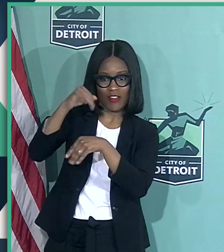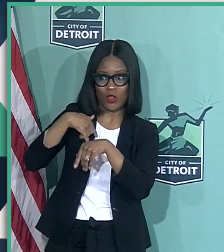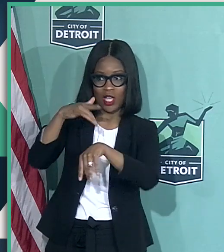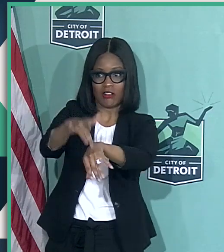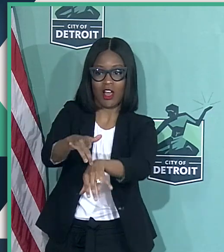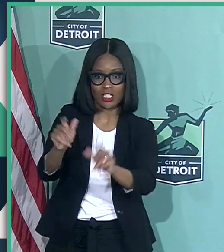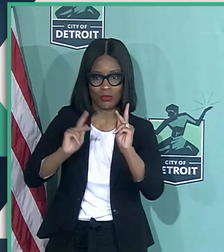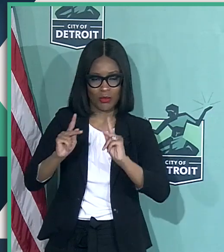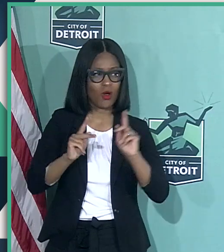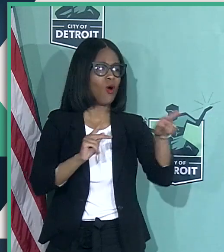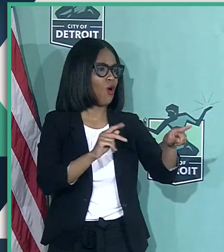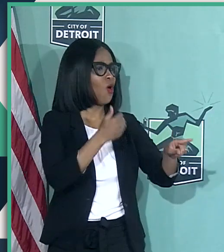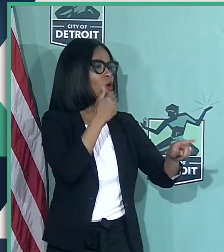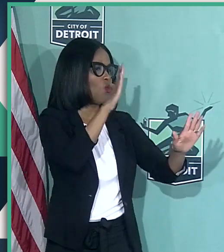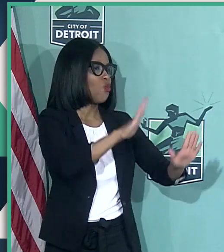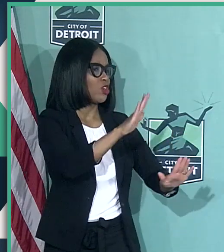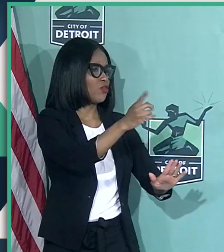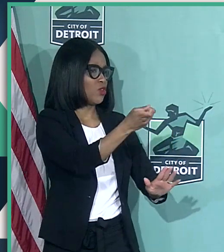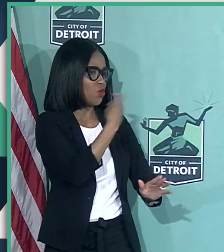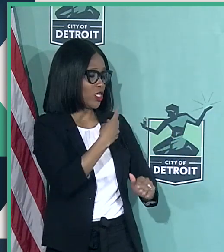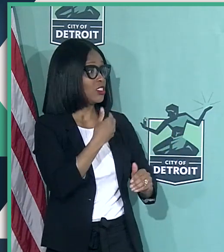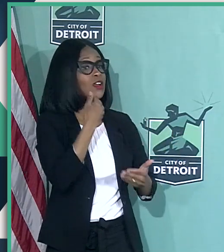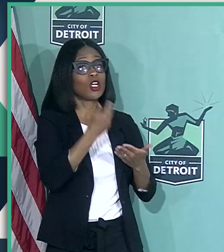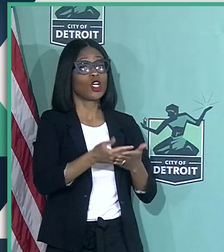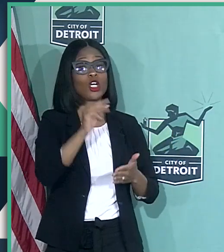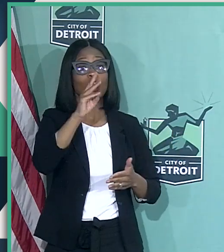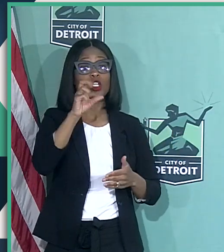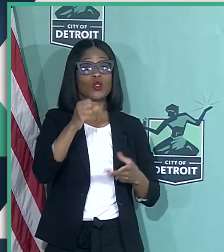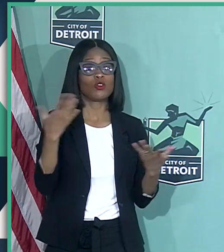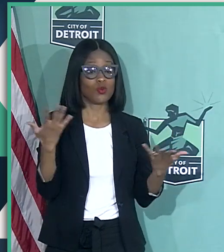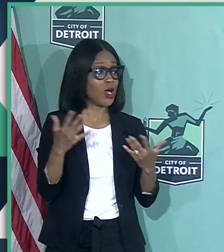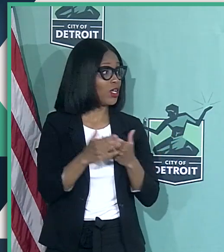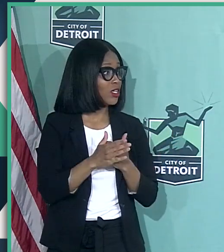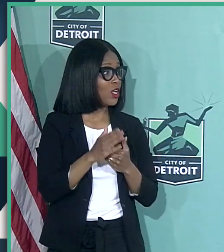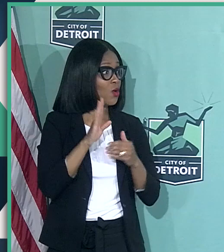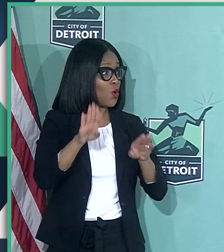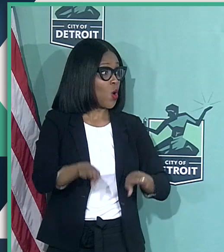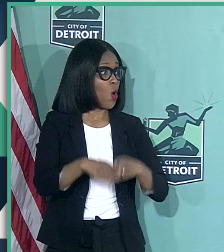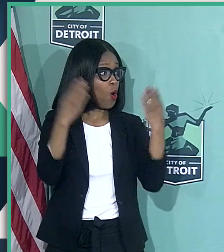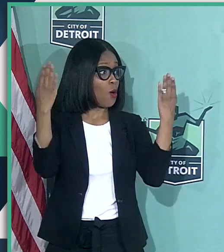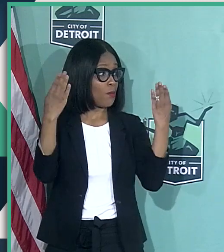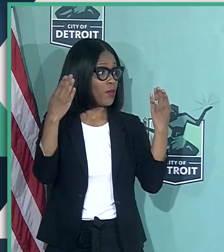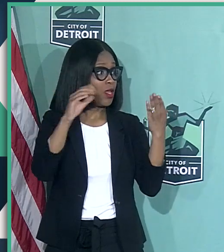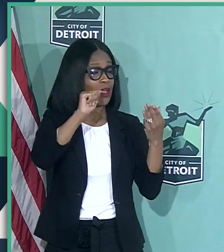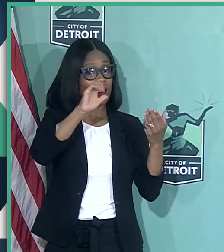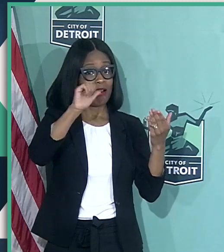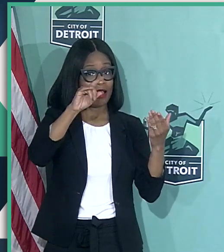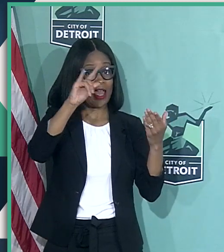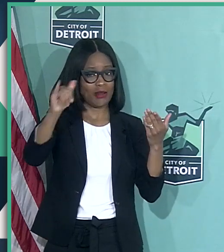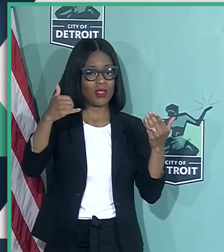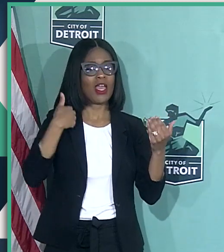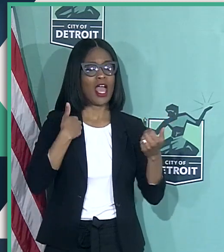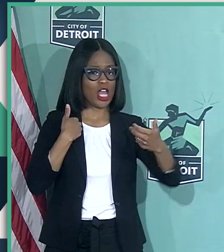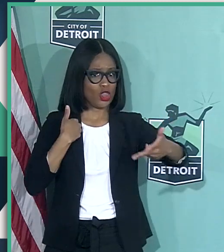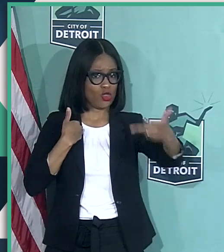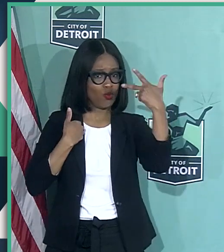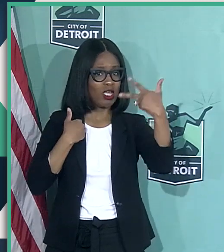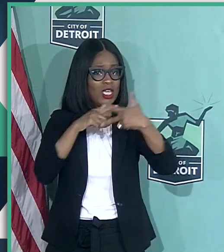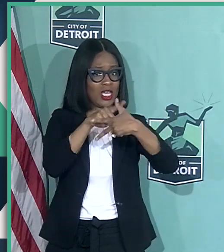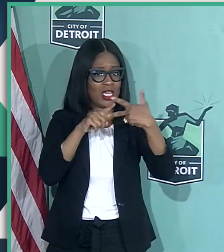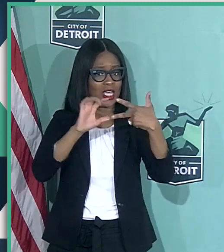that's a great question. The good news this week, we reopened our academy. We have three classes that we